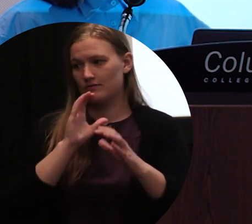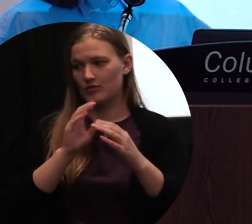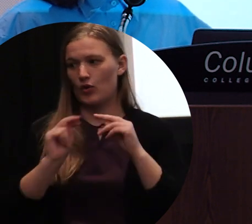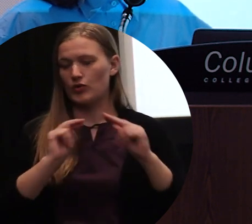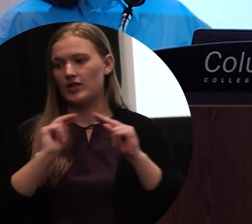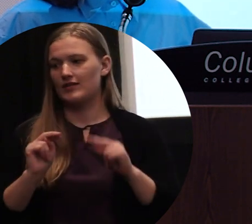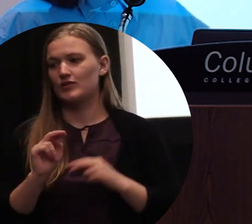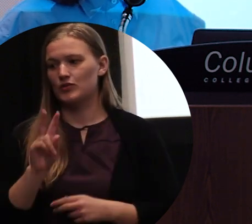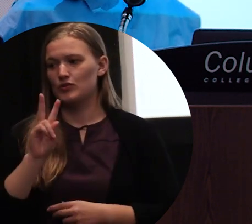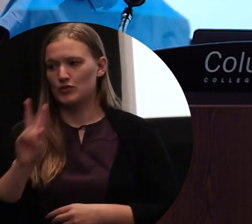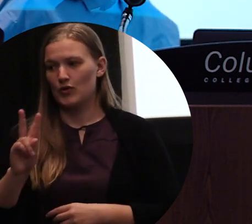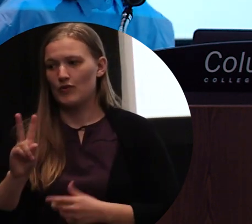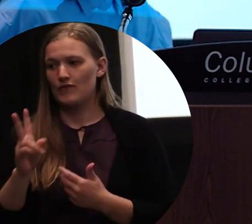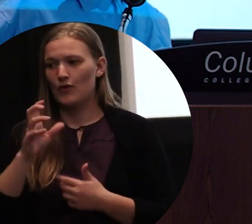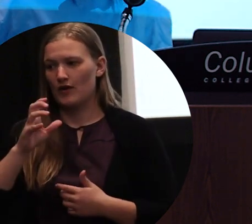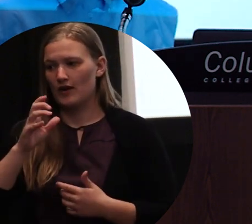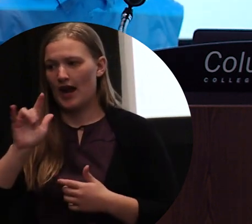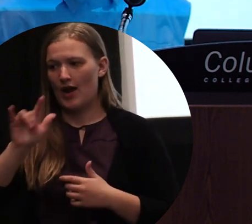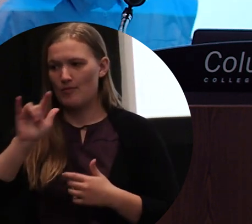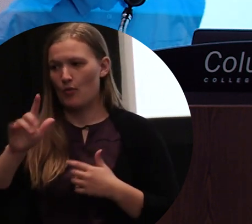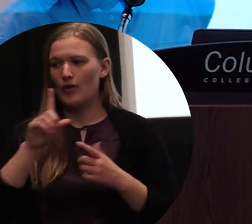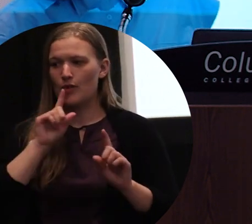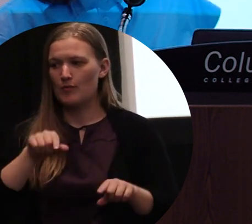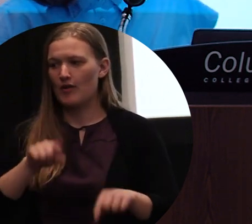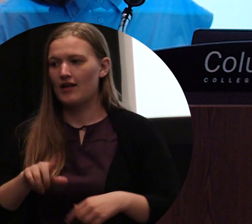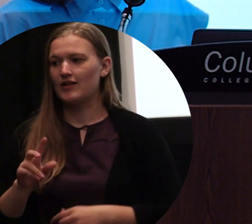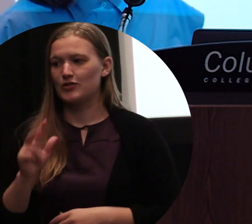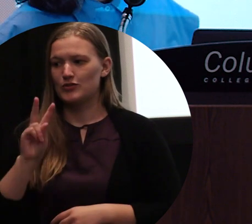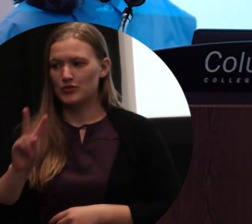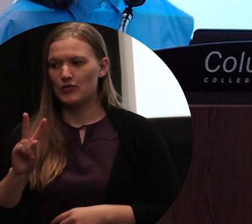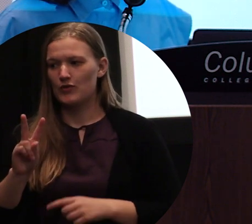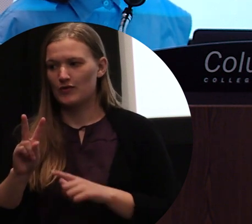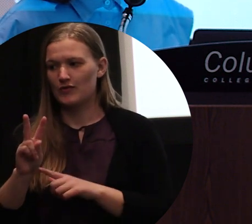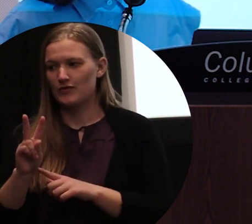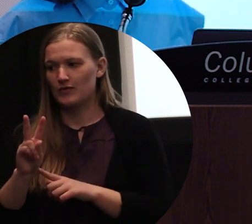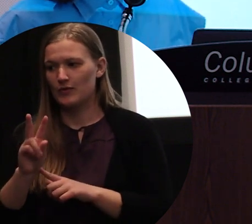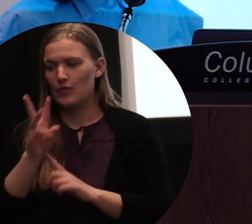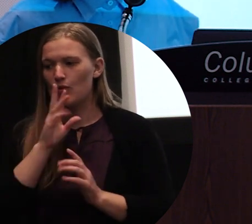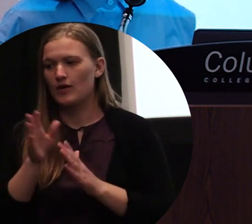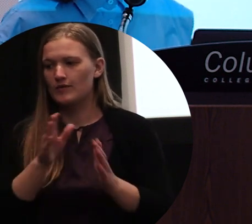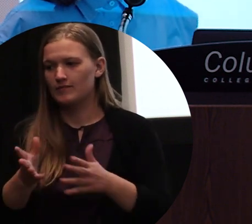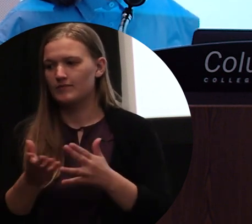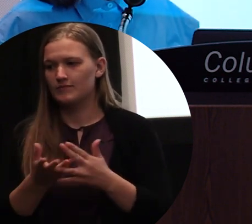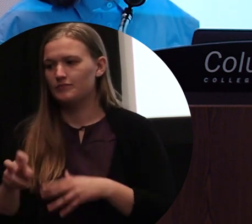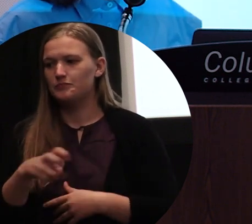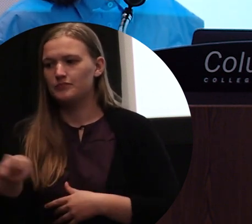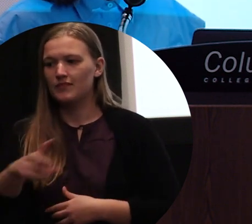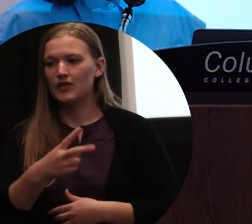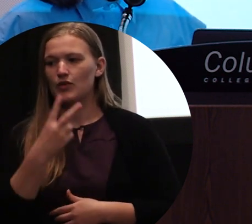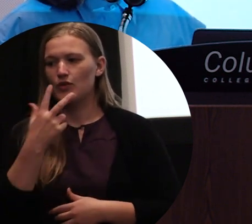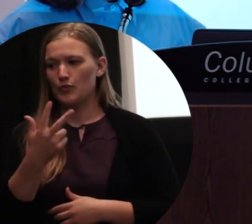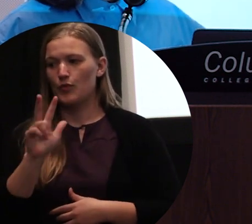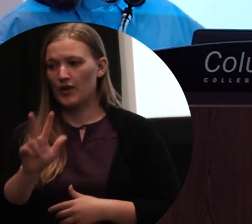economic cooperation. Total 33 telecommunication lines. Hotlines disconnected by North Korea, 1976,